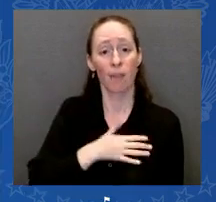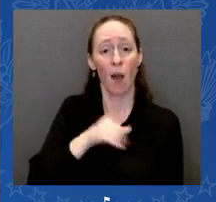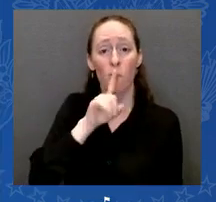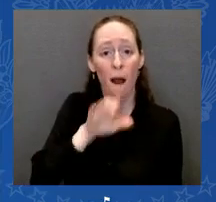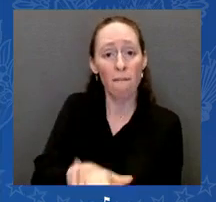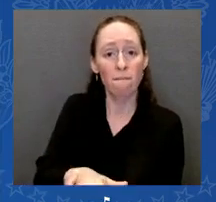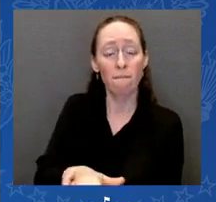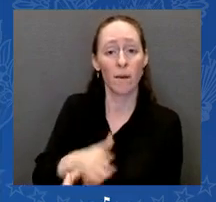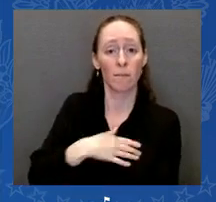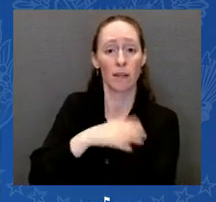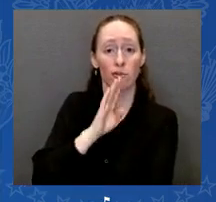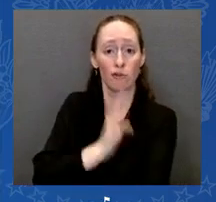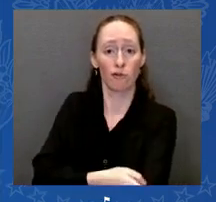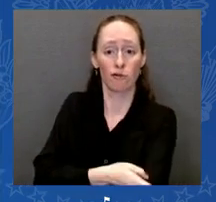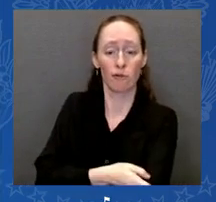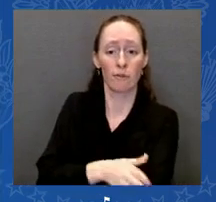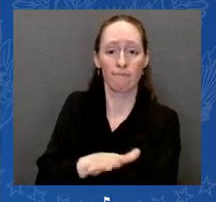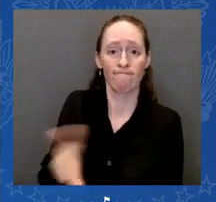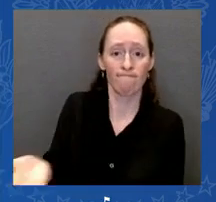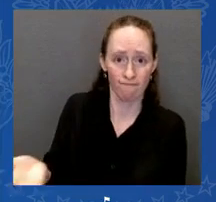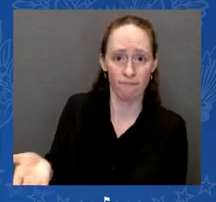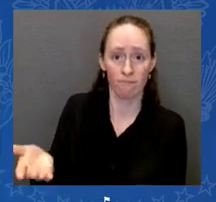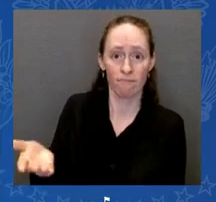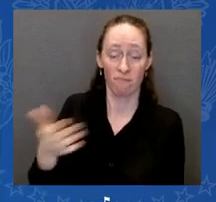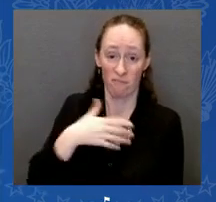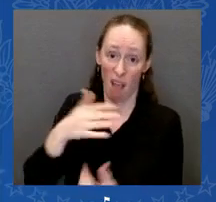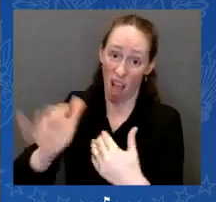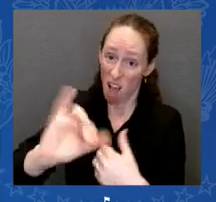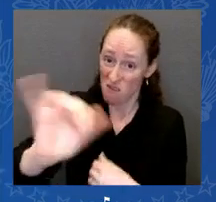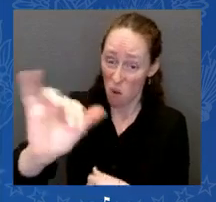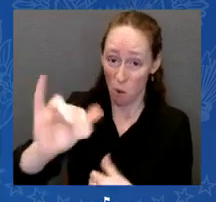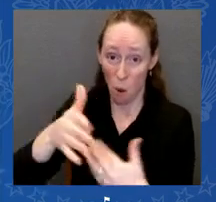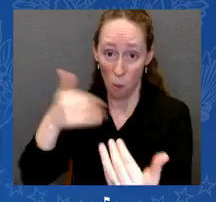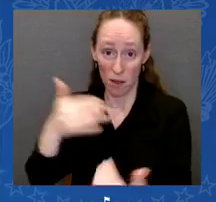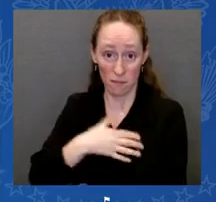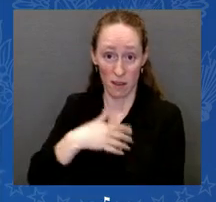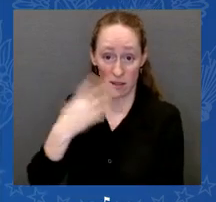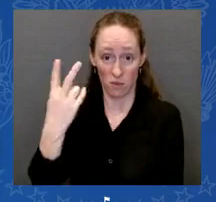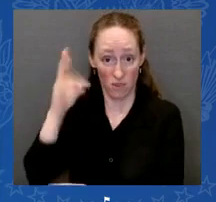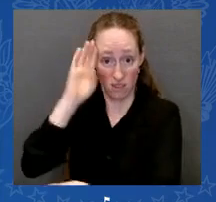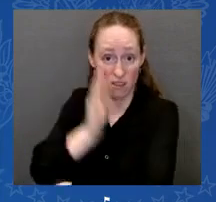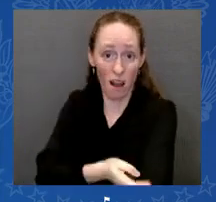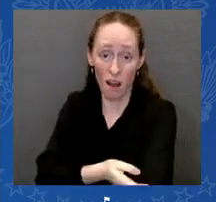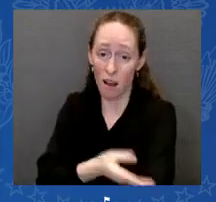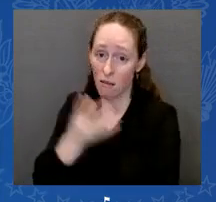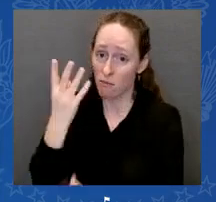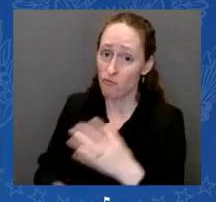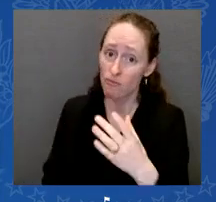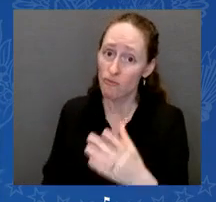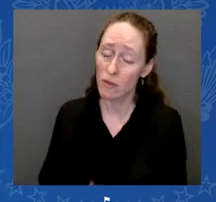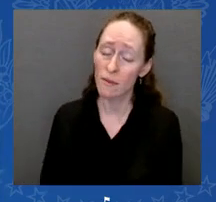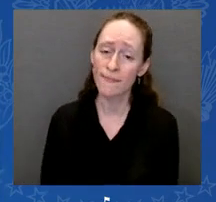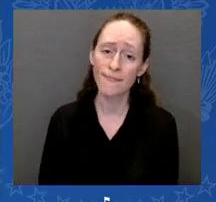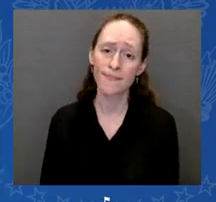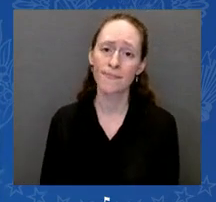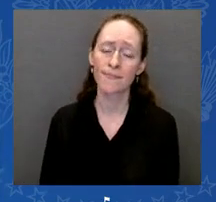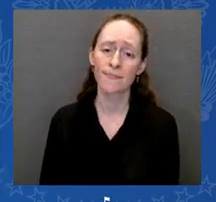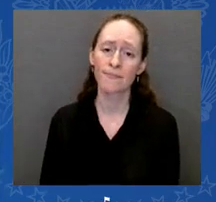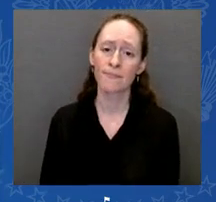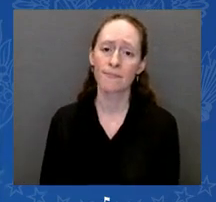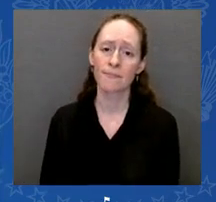And it's not long after that anniversary of losing my son. I know that feeling.